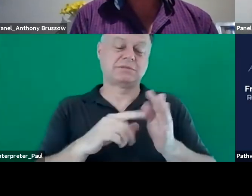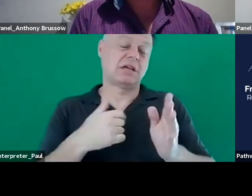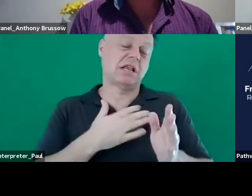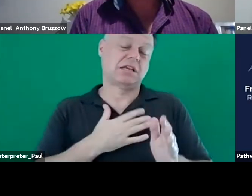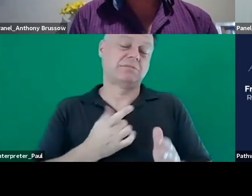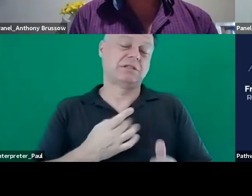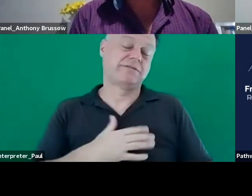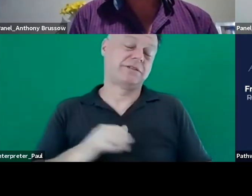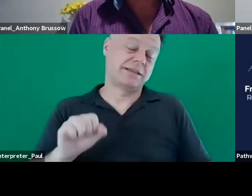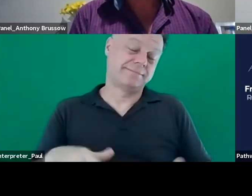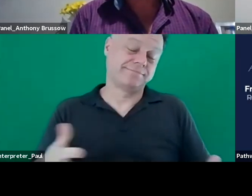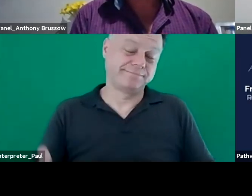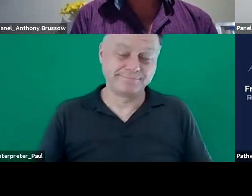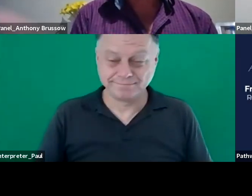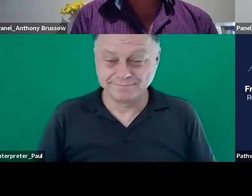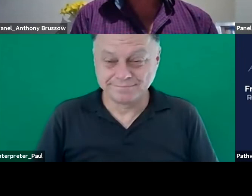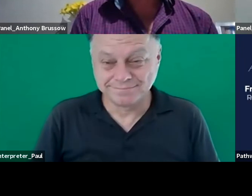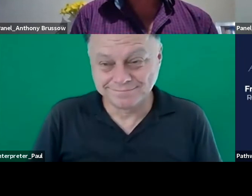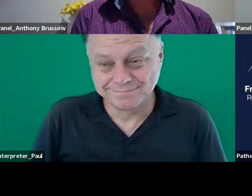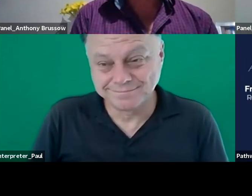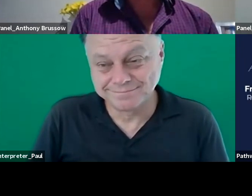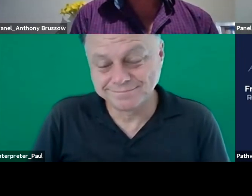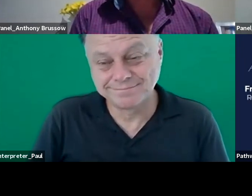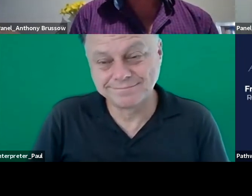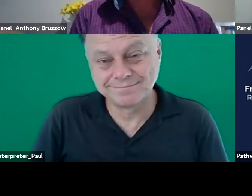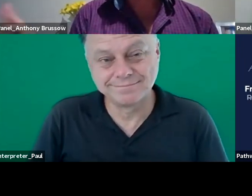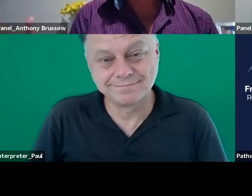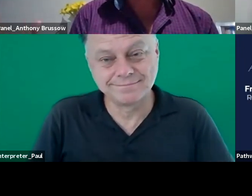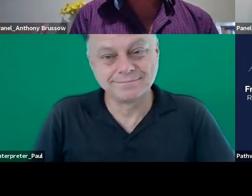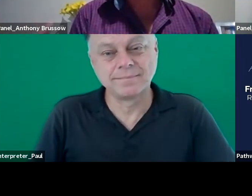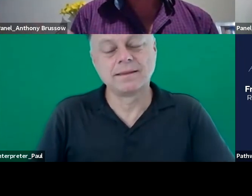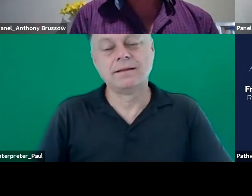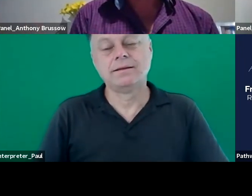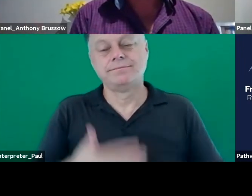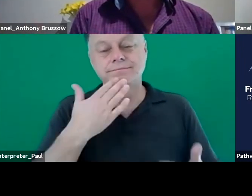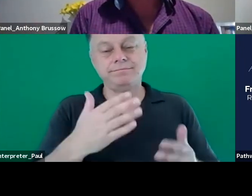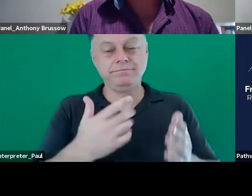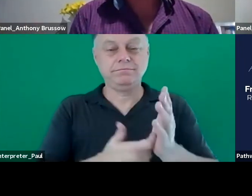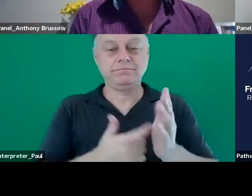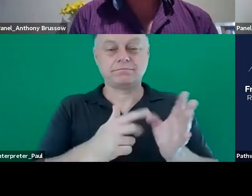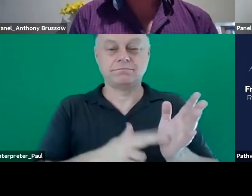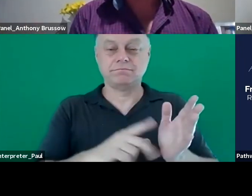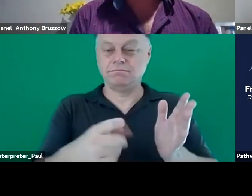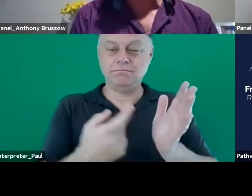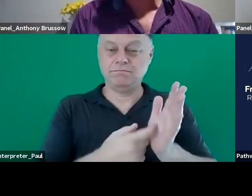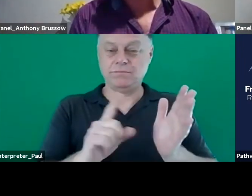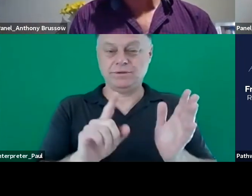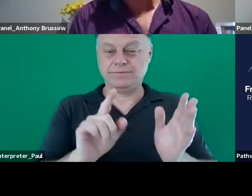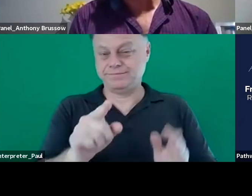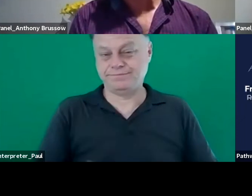yeah thanks beth what about you ryan do you have a preference